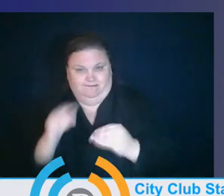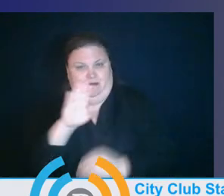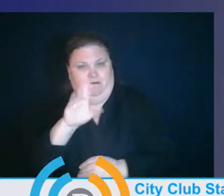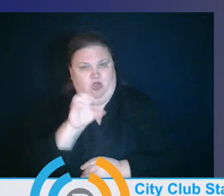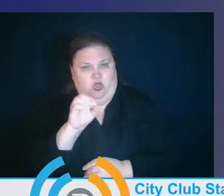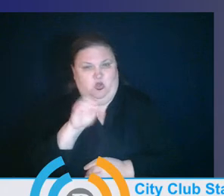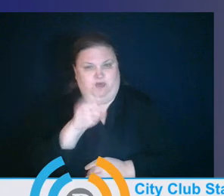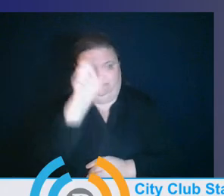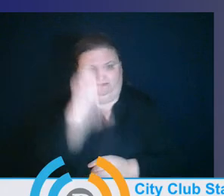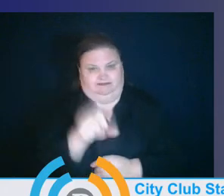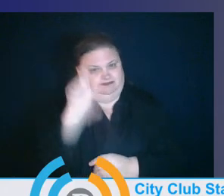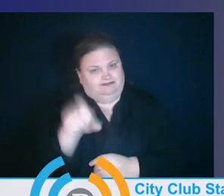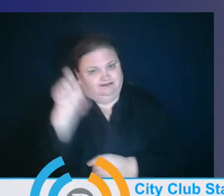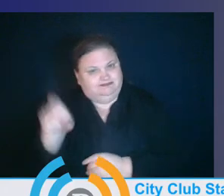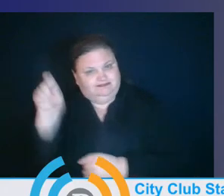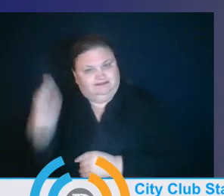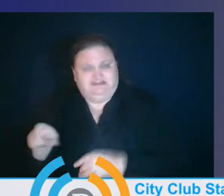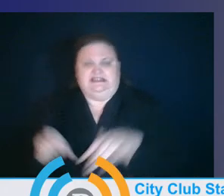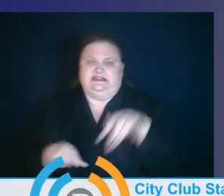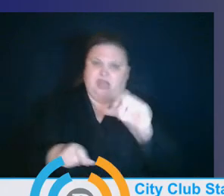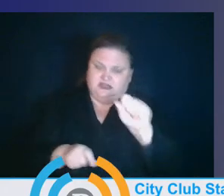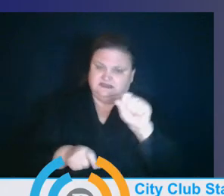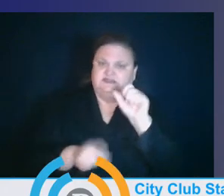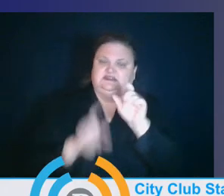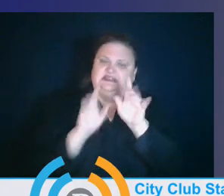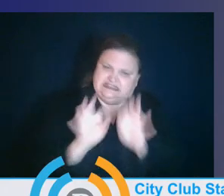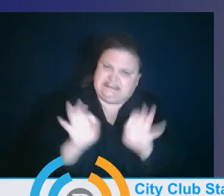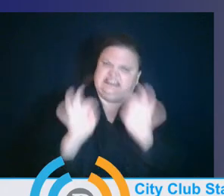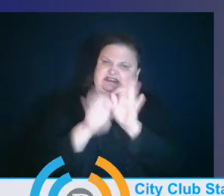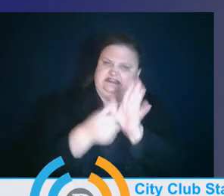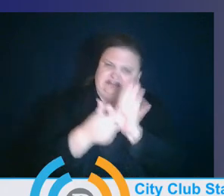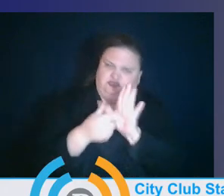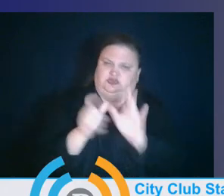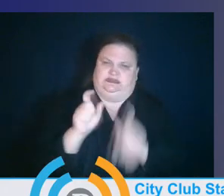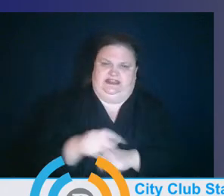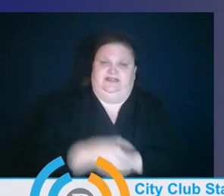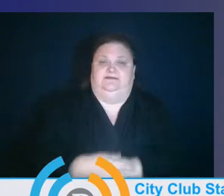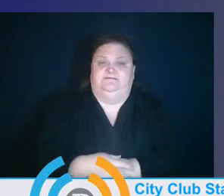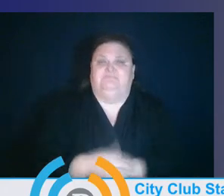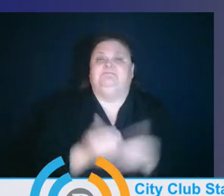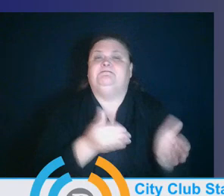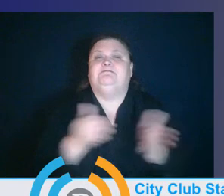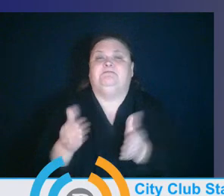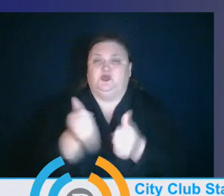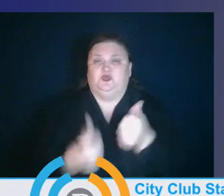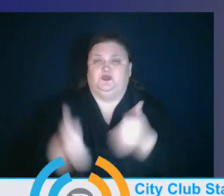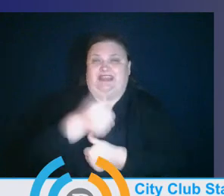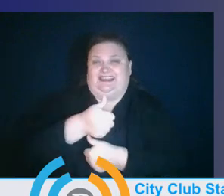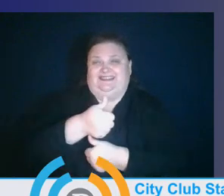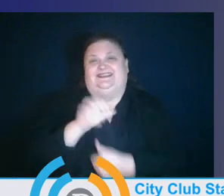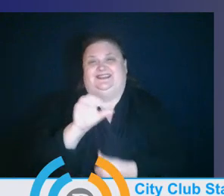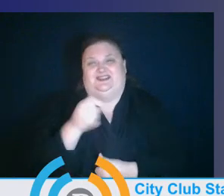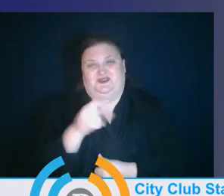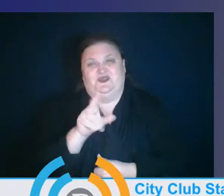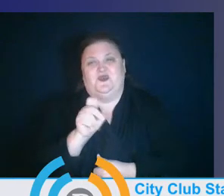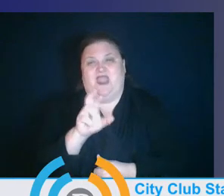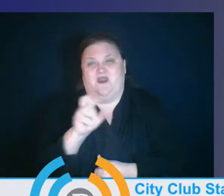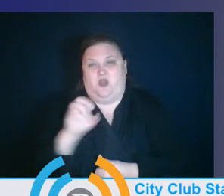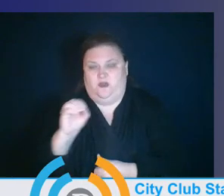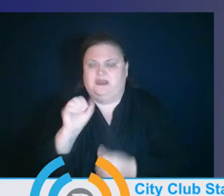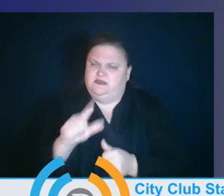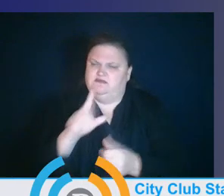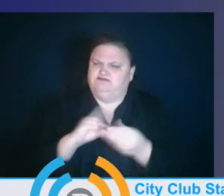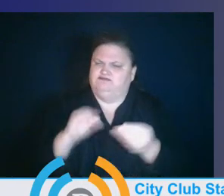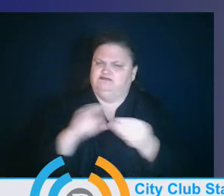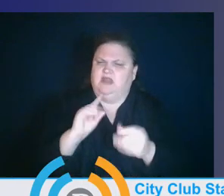Absolutely. Absolutely. Superintendent Guerrero, can you describe the challenges that Maya had with regard to reopening